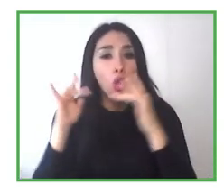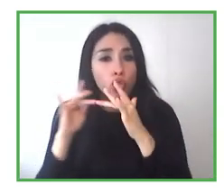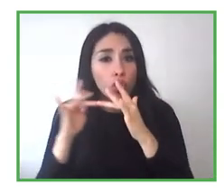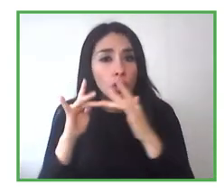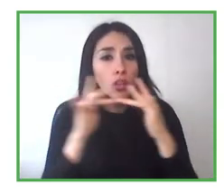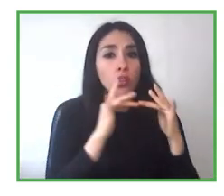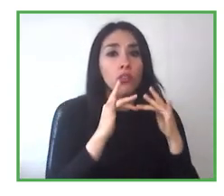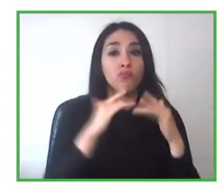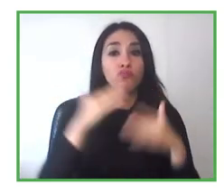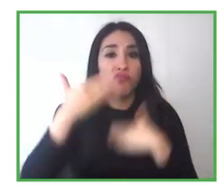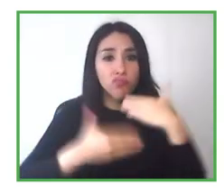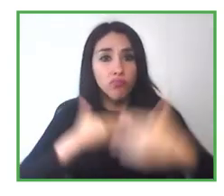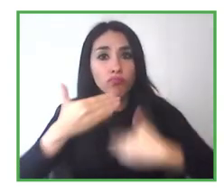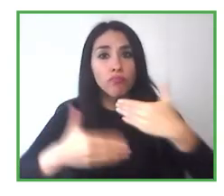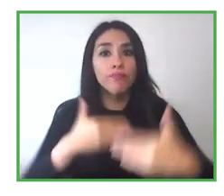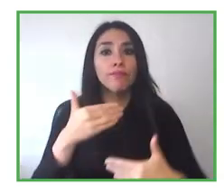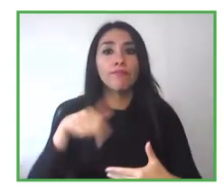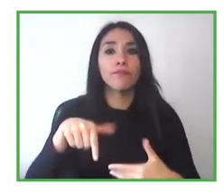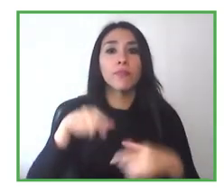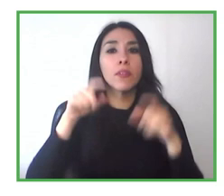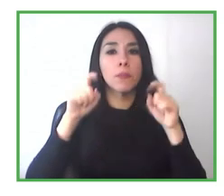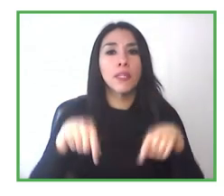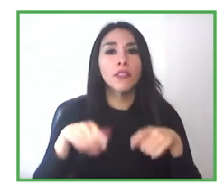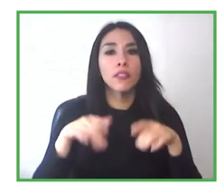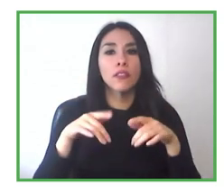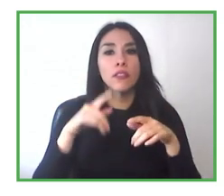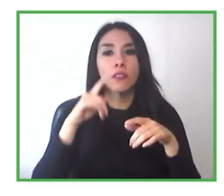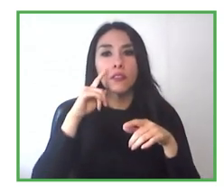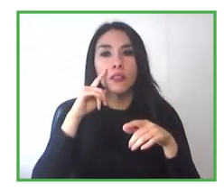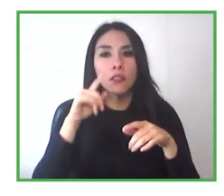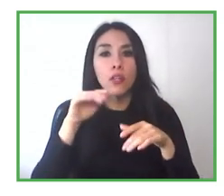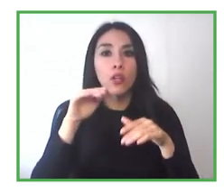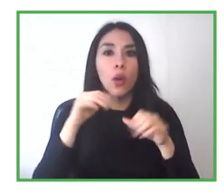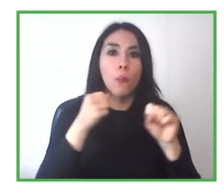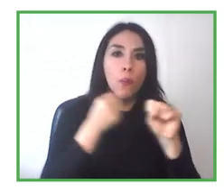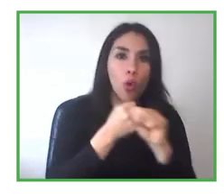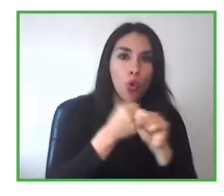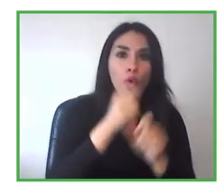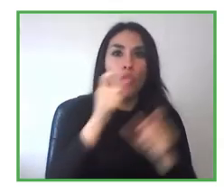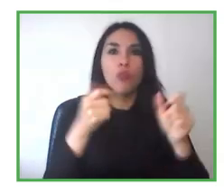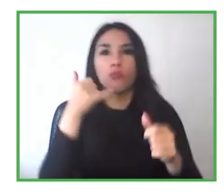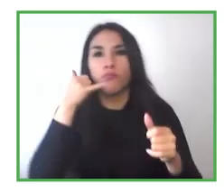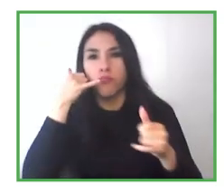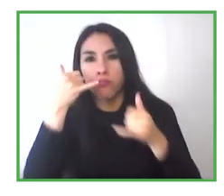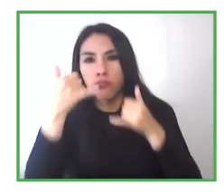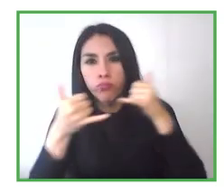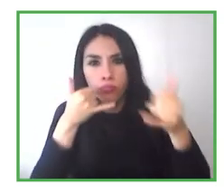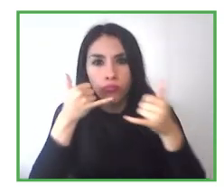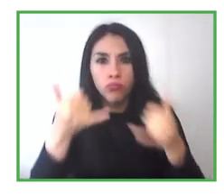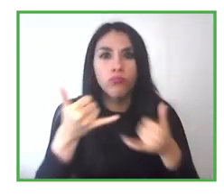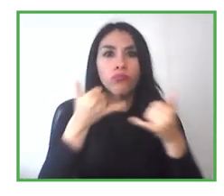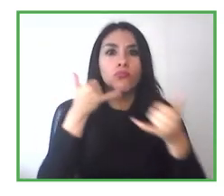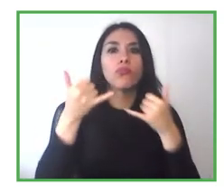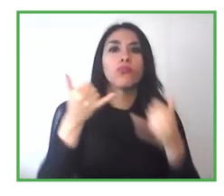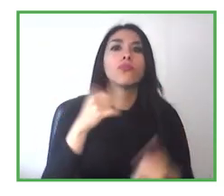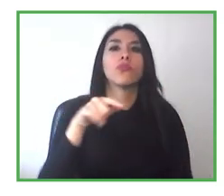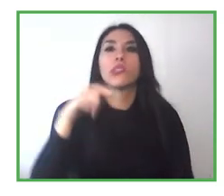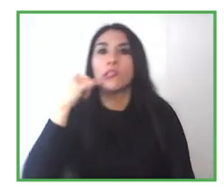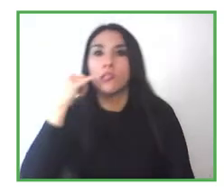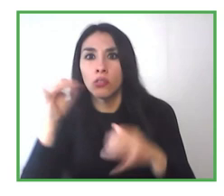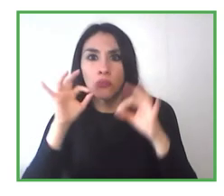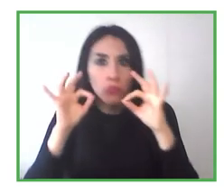We want a personal sort of follow up or monitoring. And now we're continuing with online follow up through WhatsApp, different